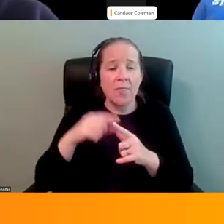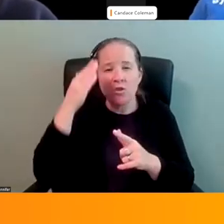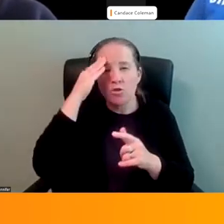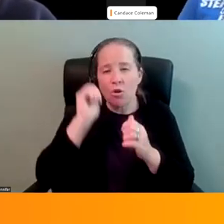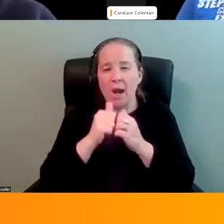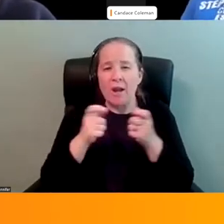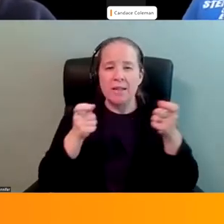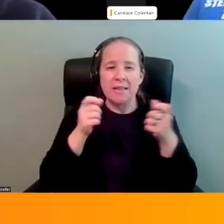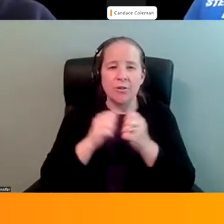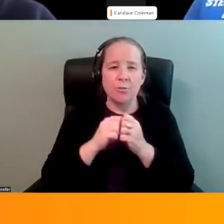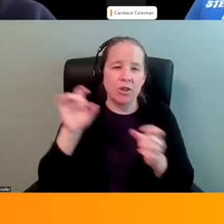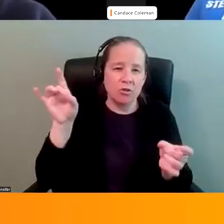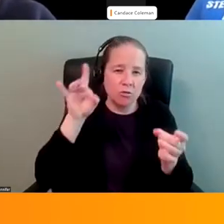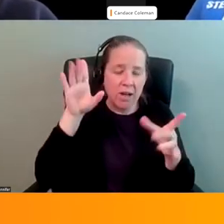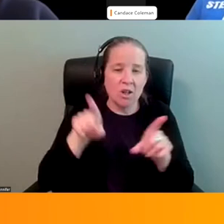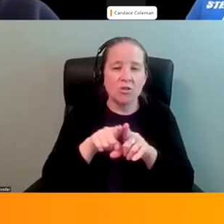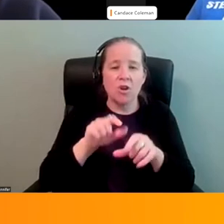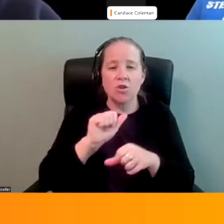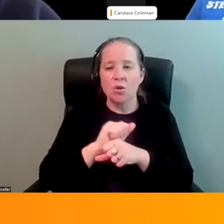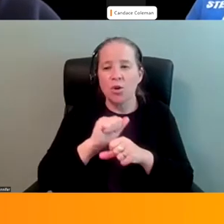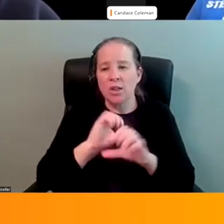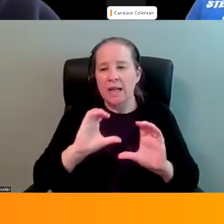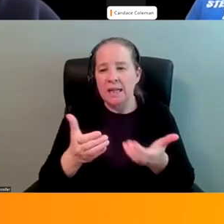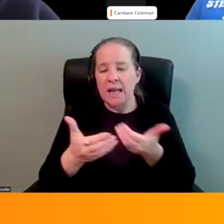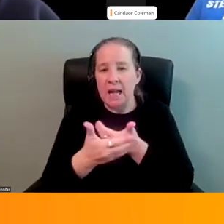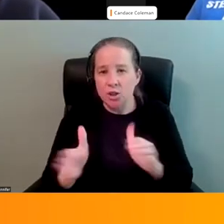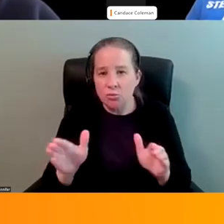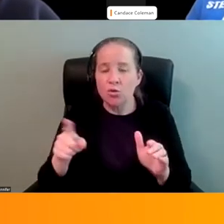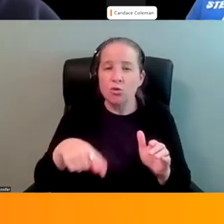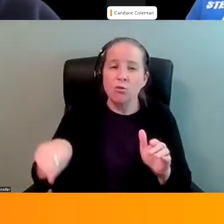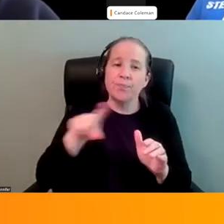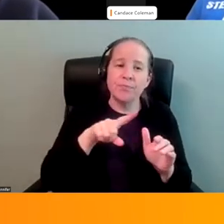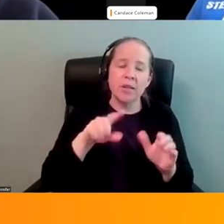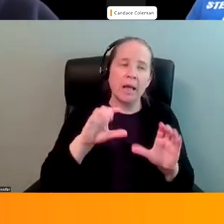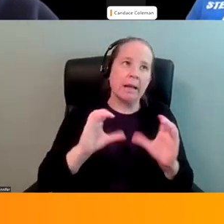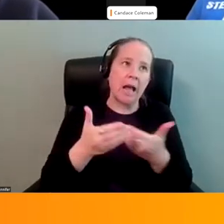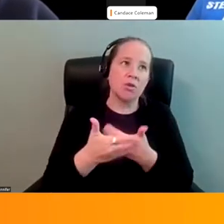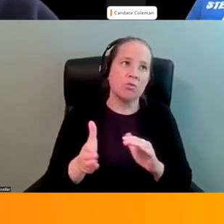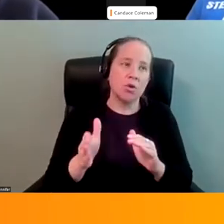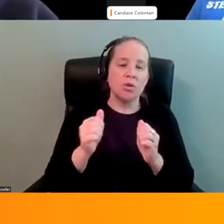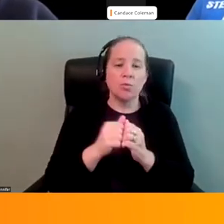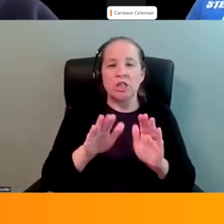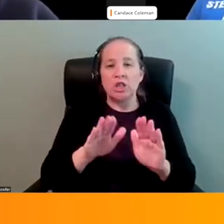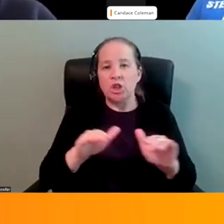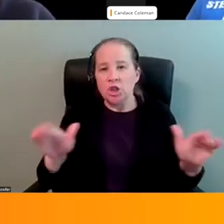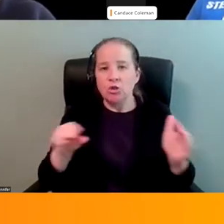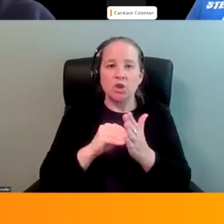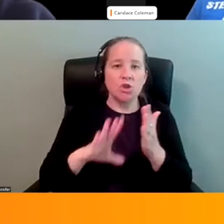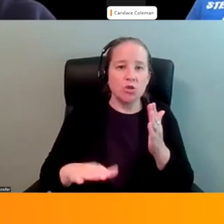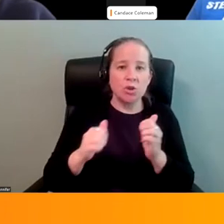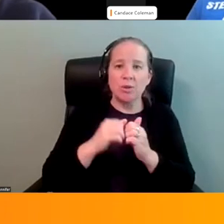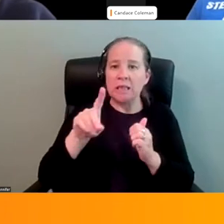They also work in classrooms that are classrooms with children or students with